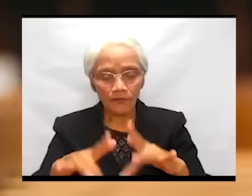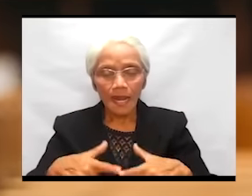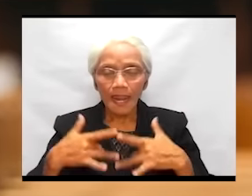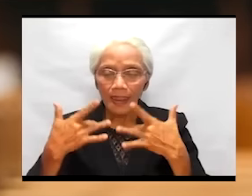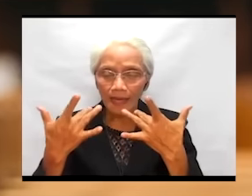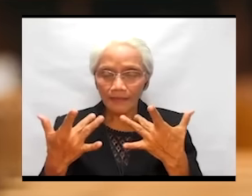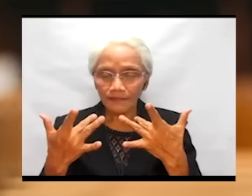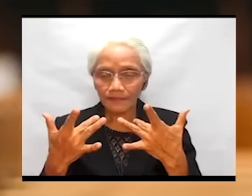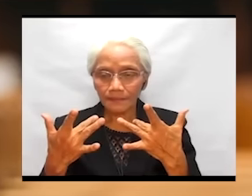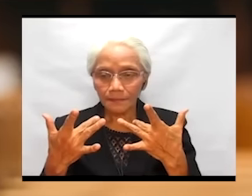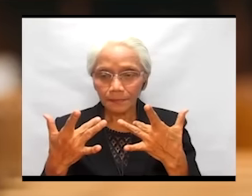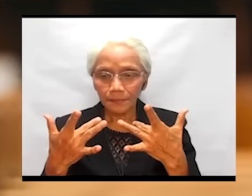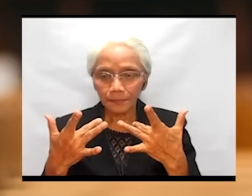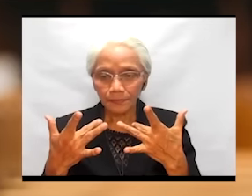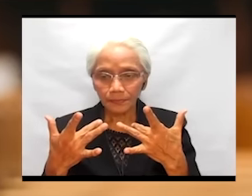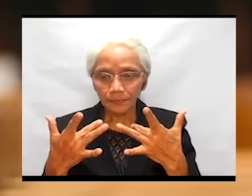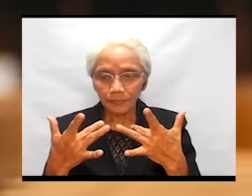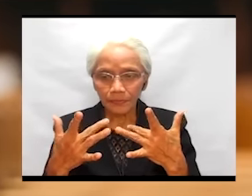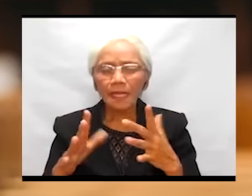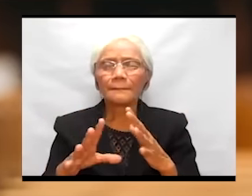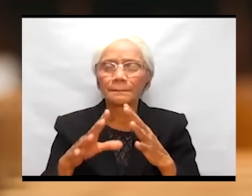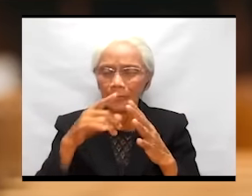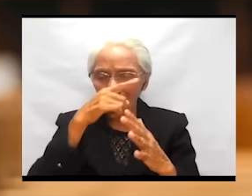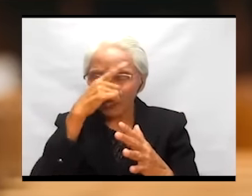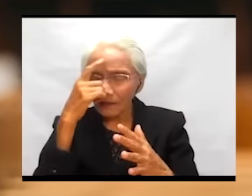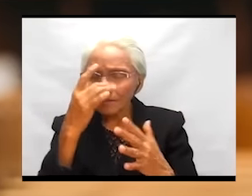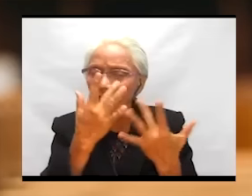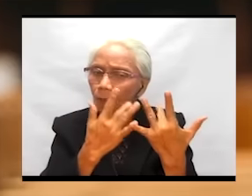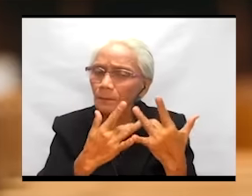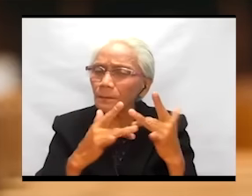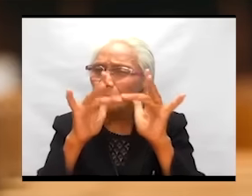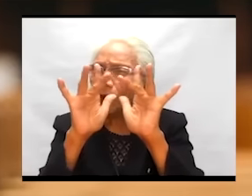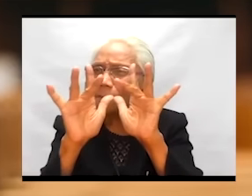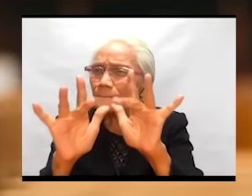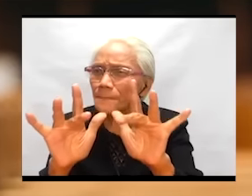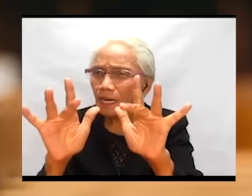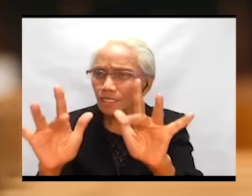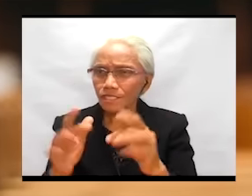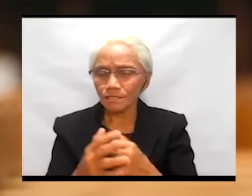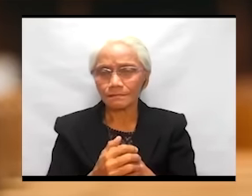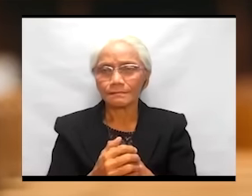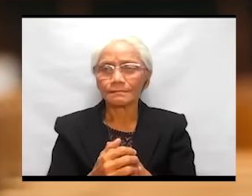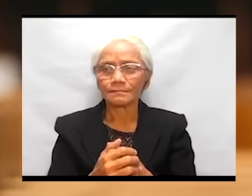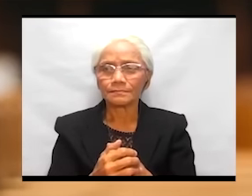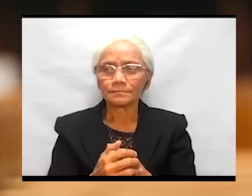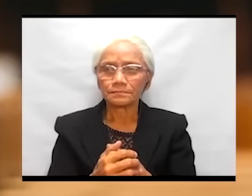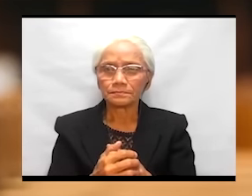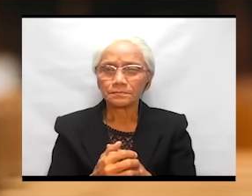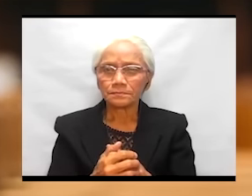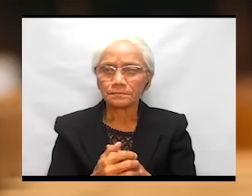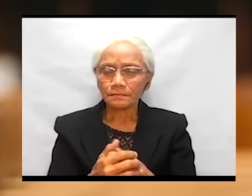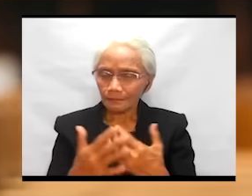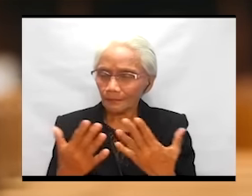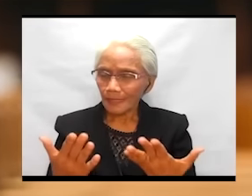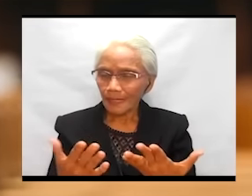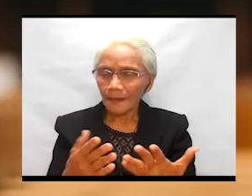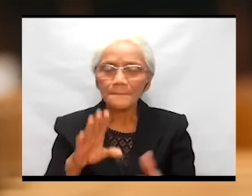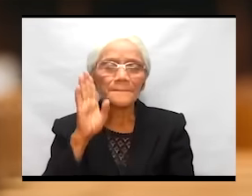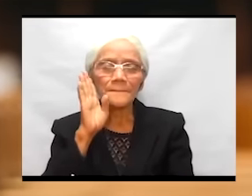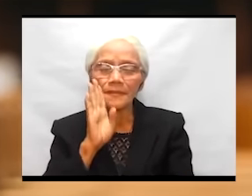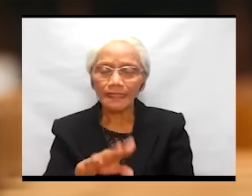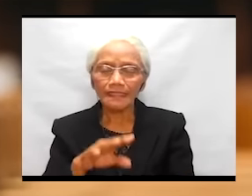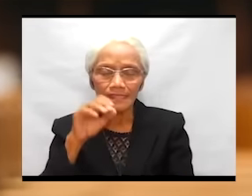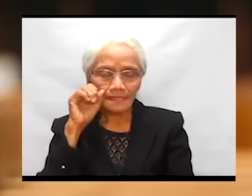of life out of compassion for brothers